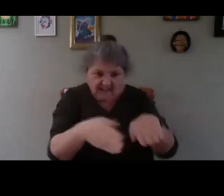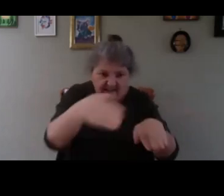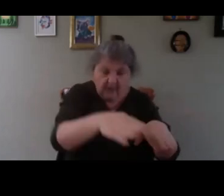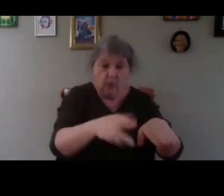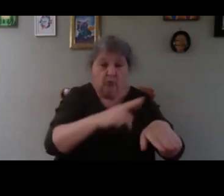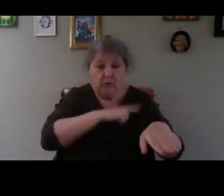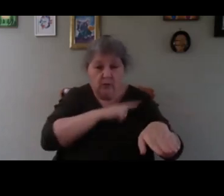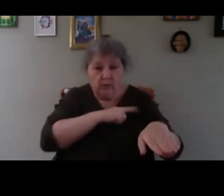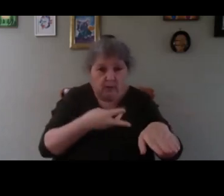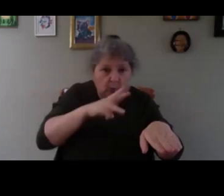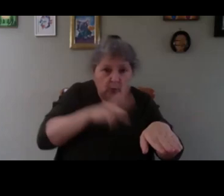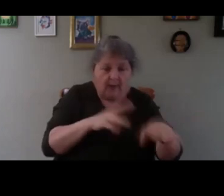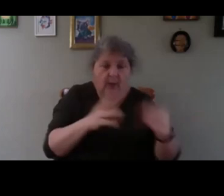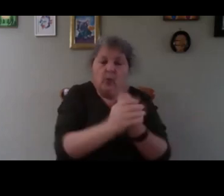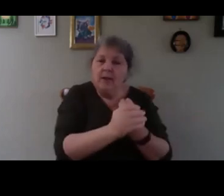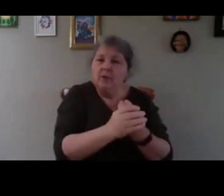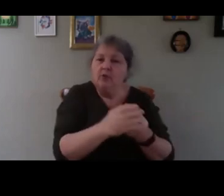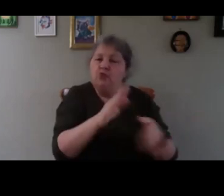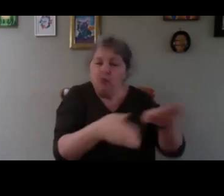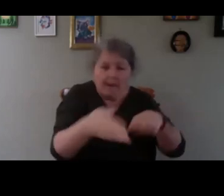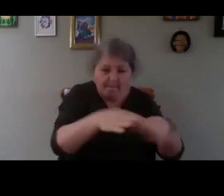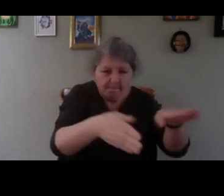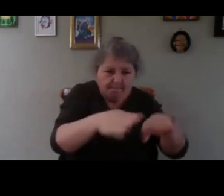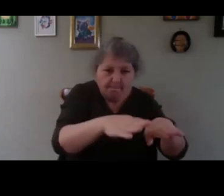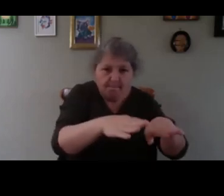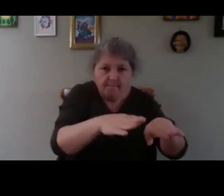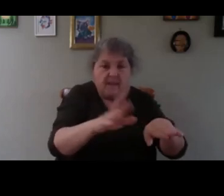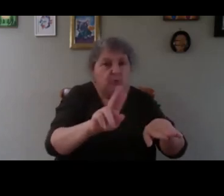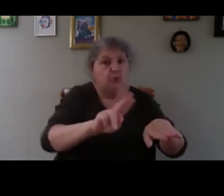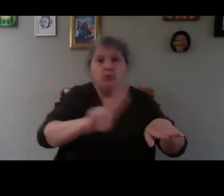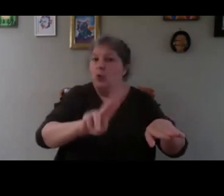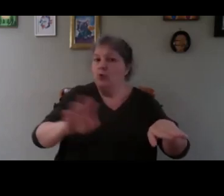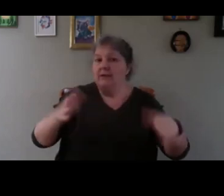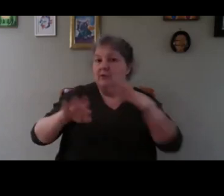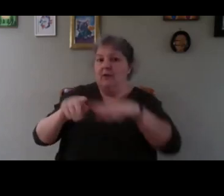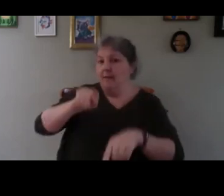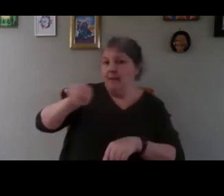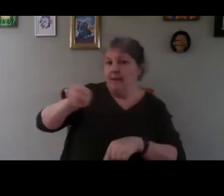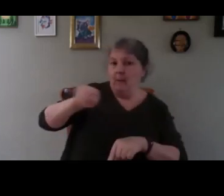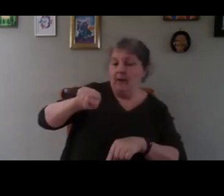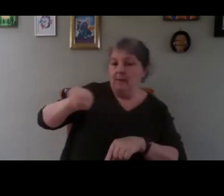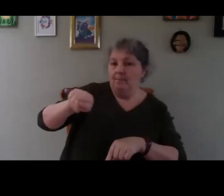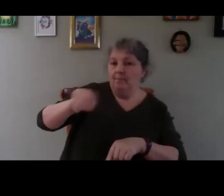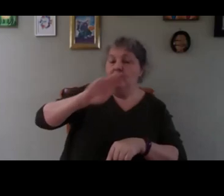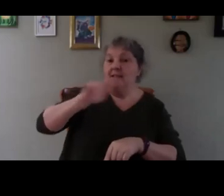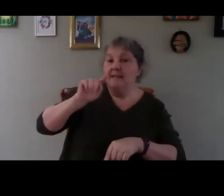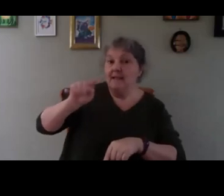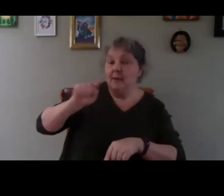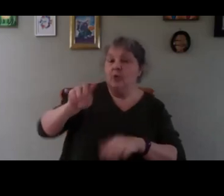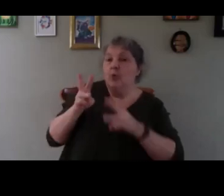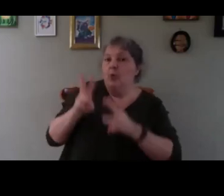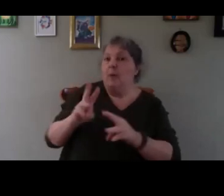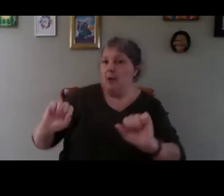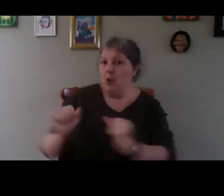with the bubble wrap and you don't insulate that one so it means that that one is going to go colder